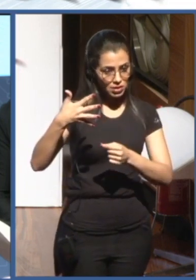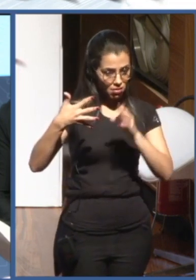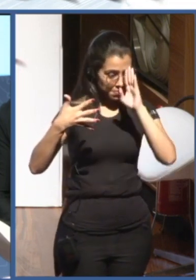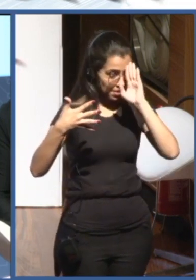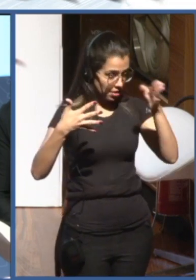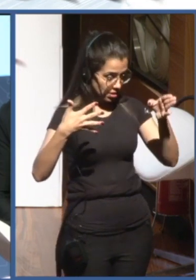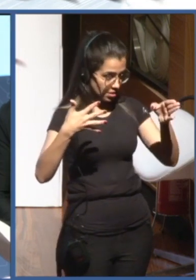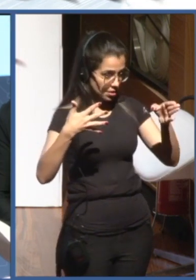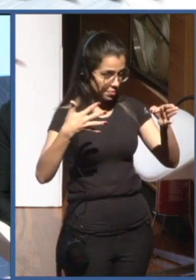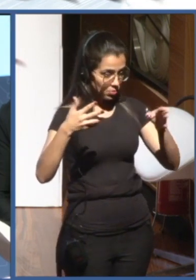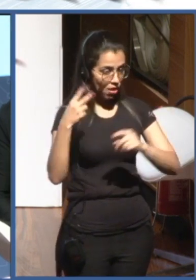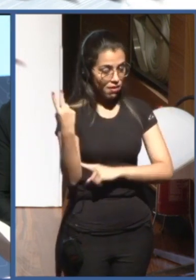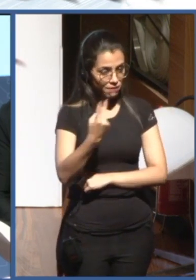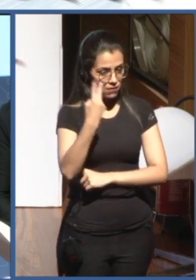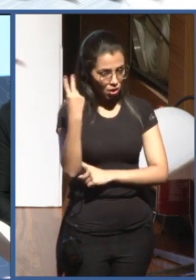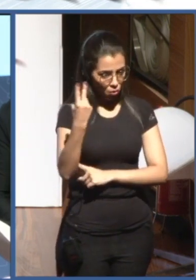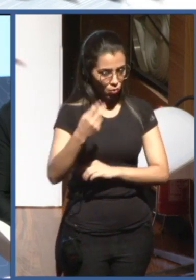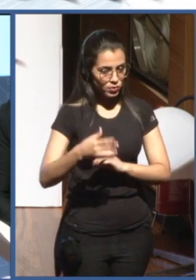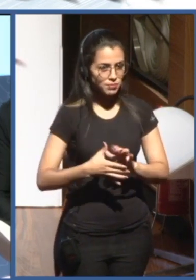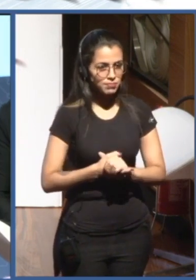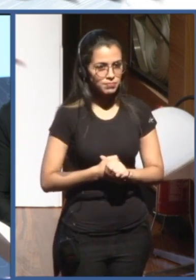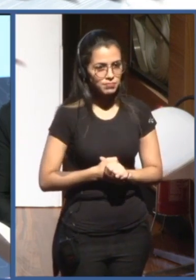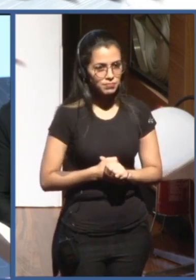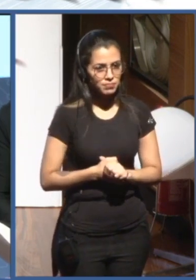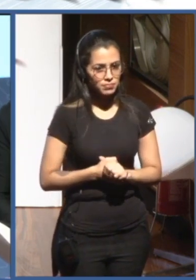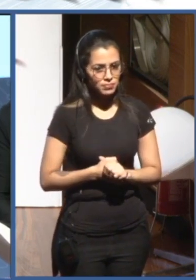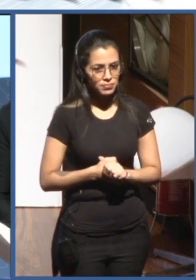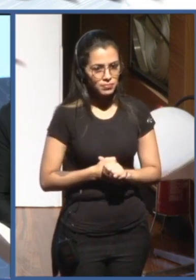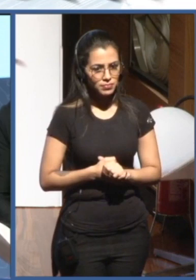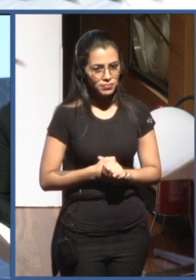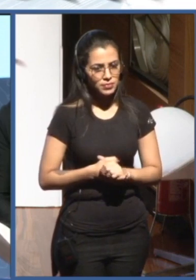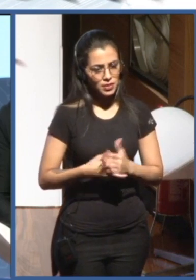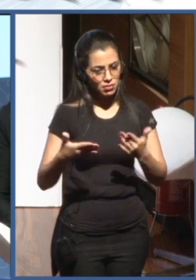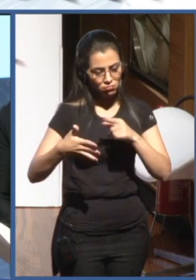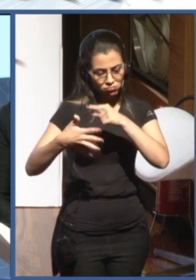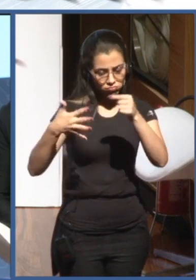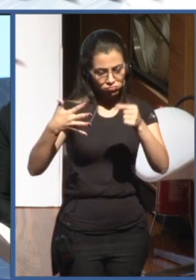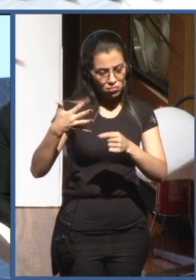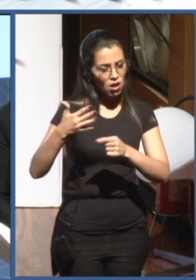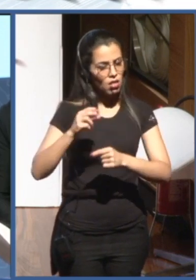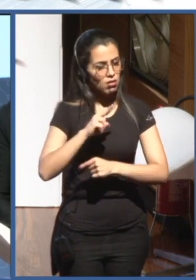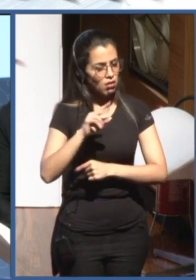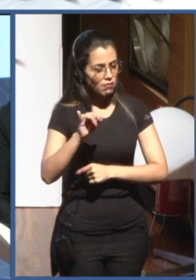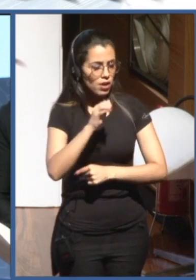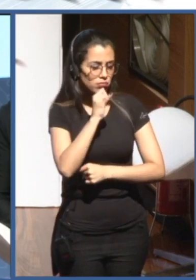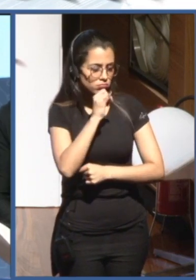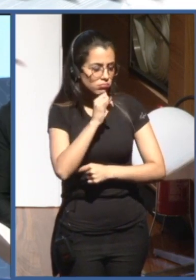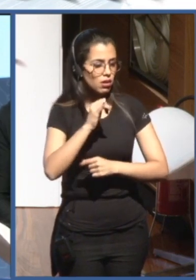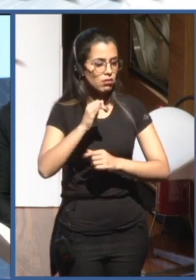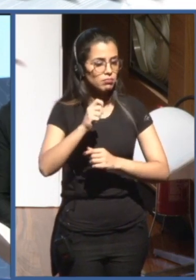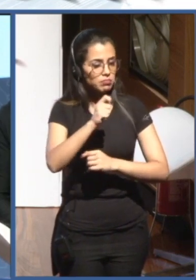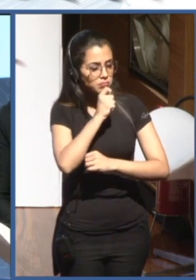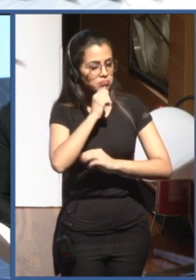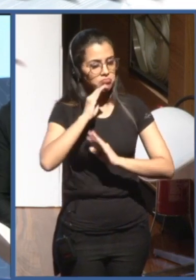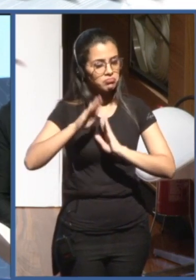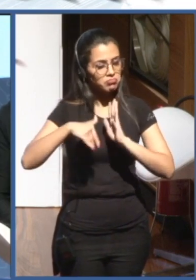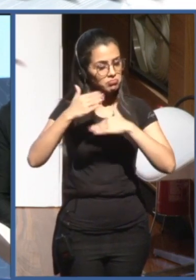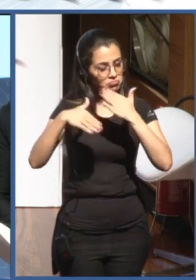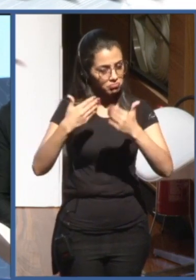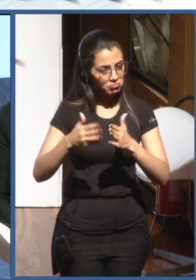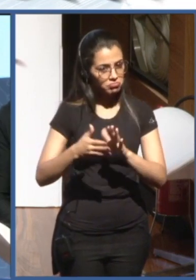call on AI actors who are designing and operationalizing these systems to take a transparent, accountable, robust